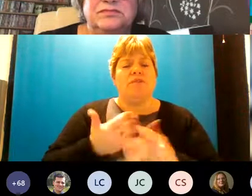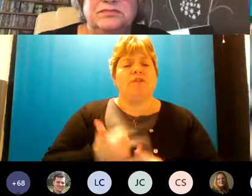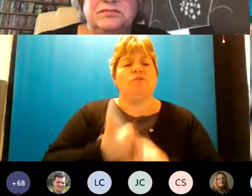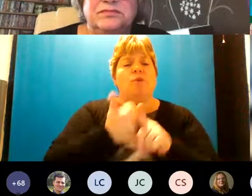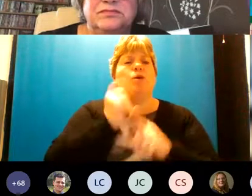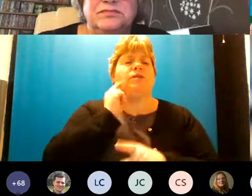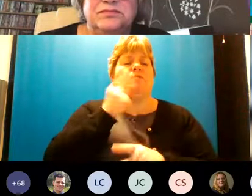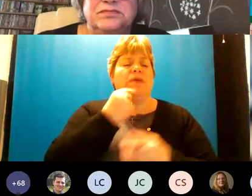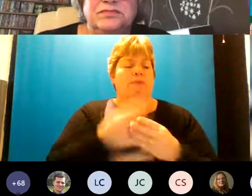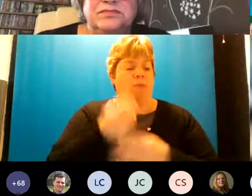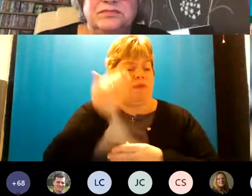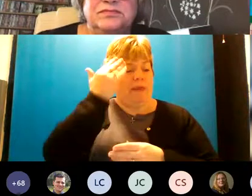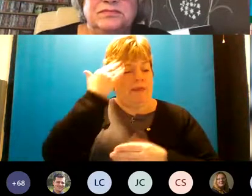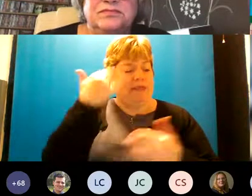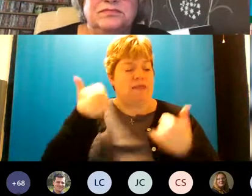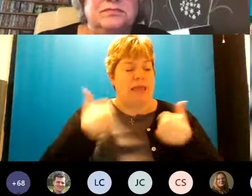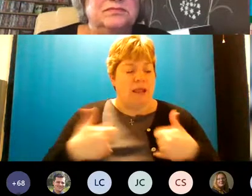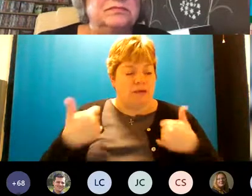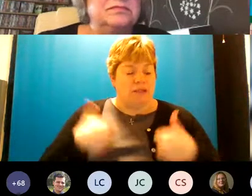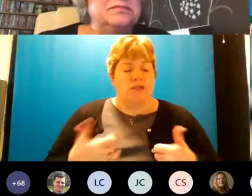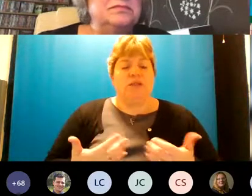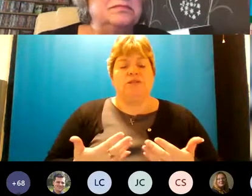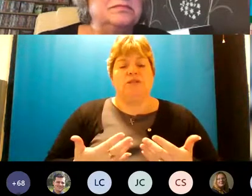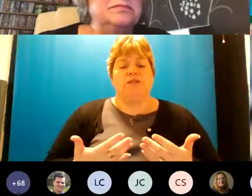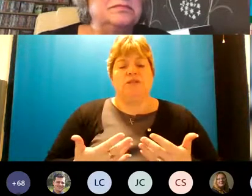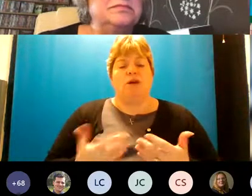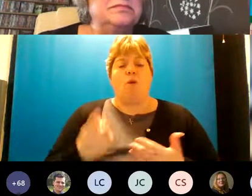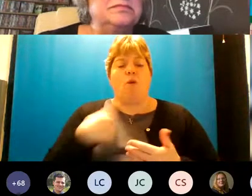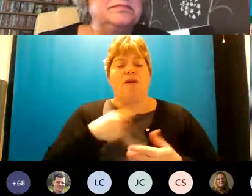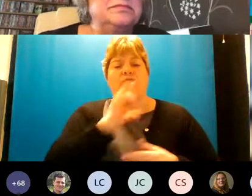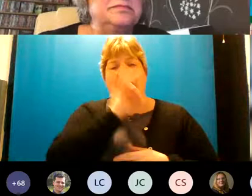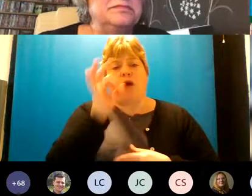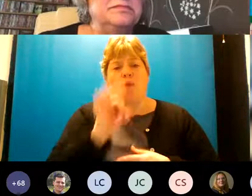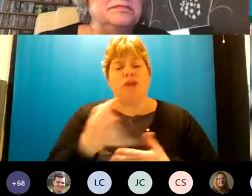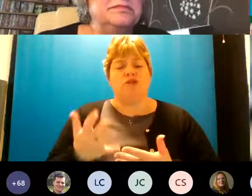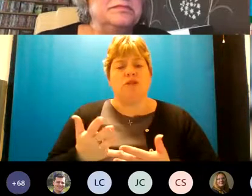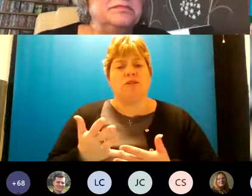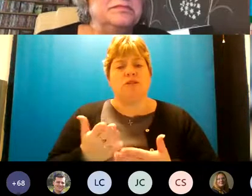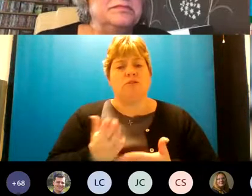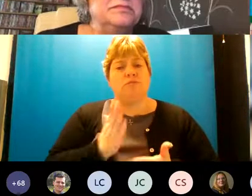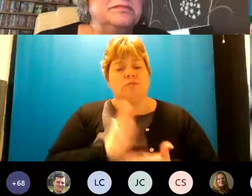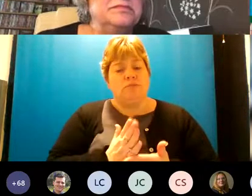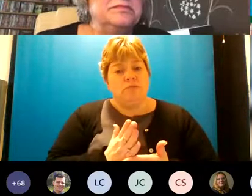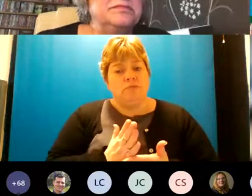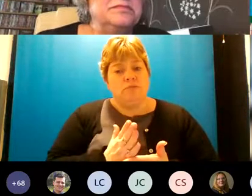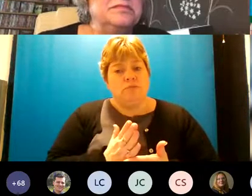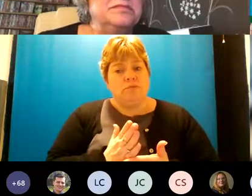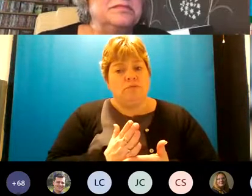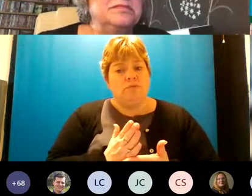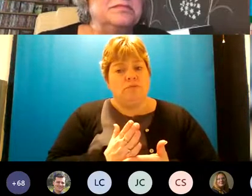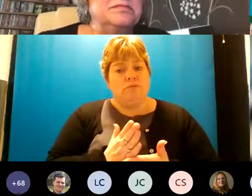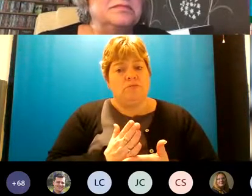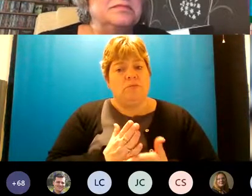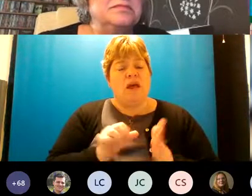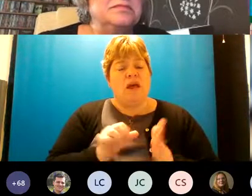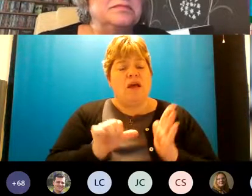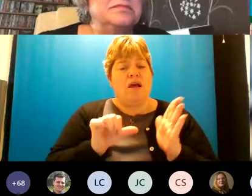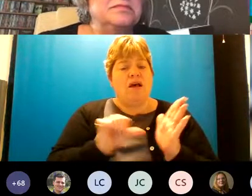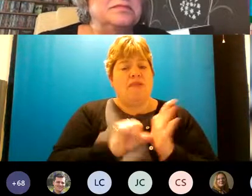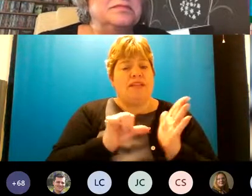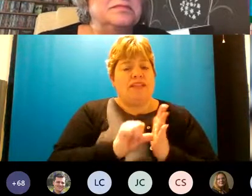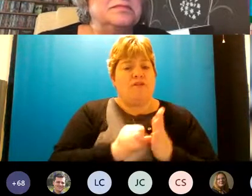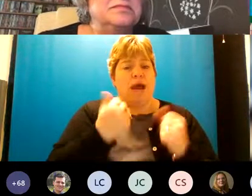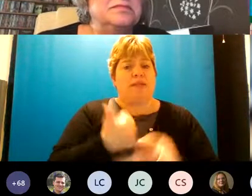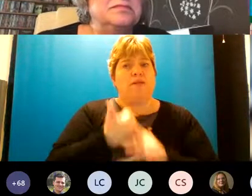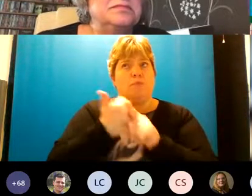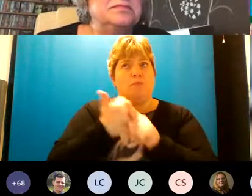with mental illnesses so one of my questions is is it the difficulties we've had supporting